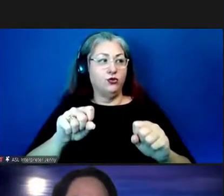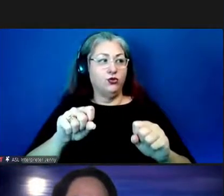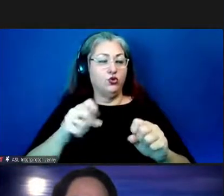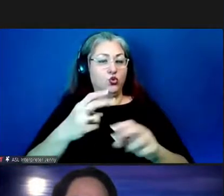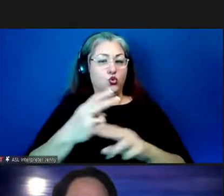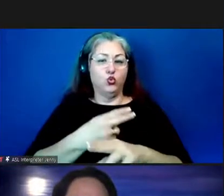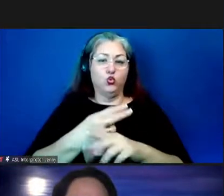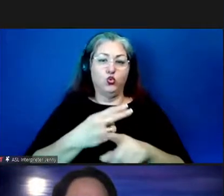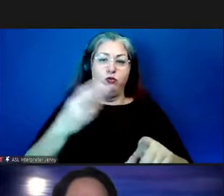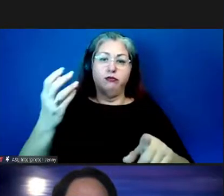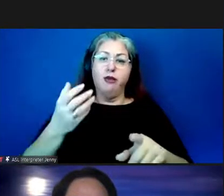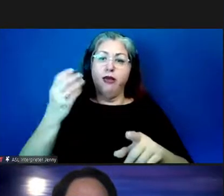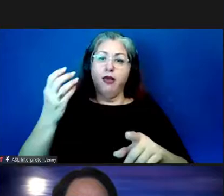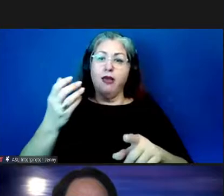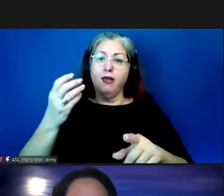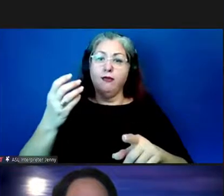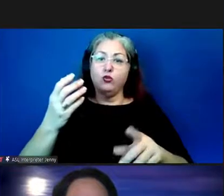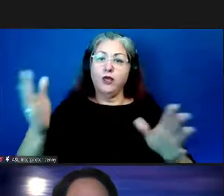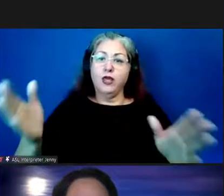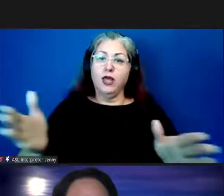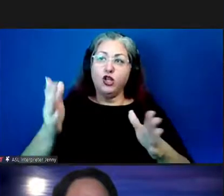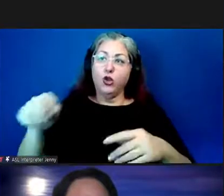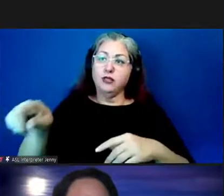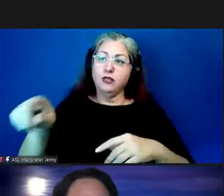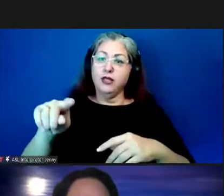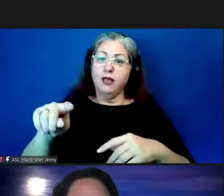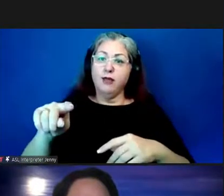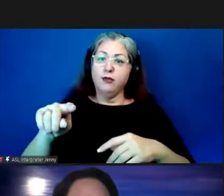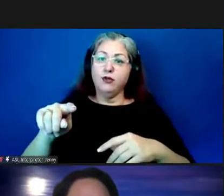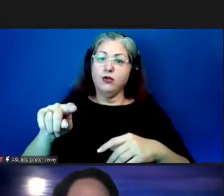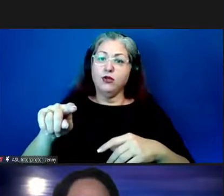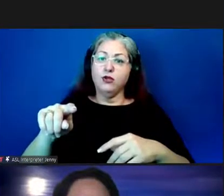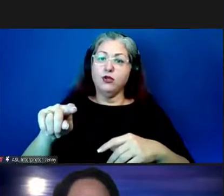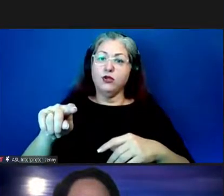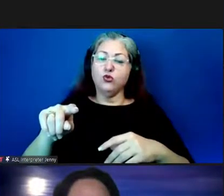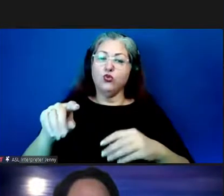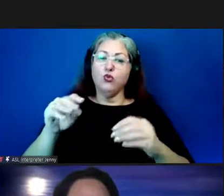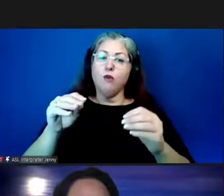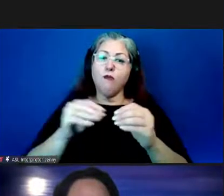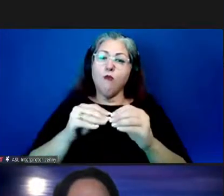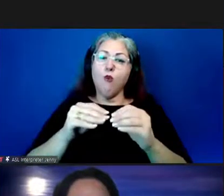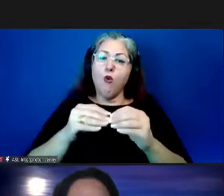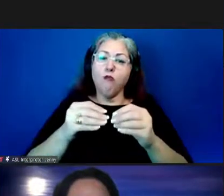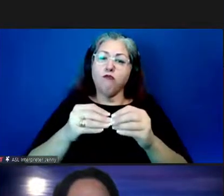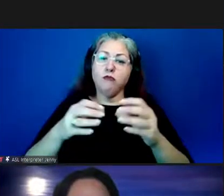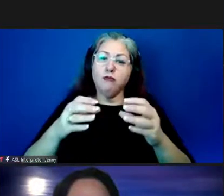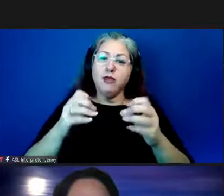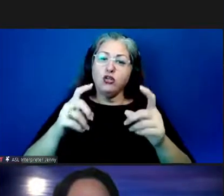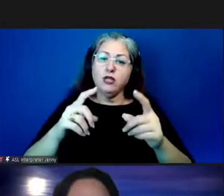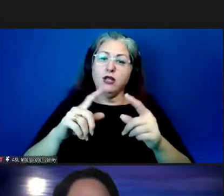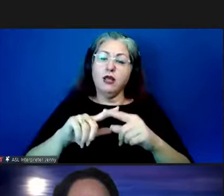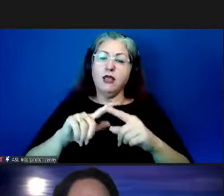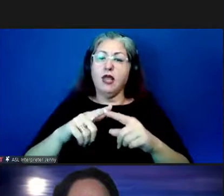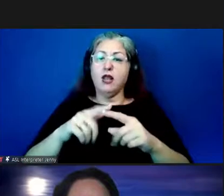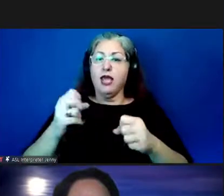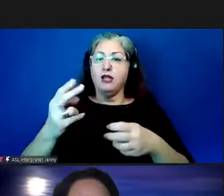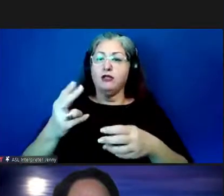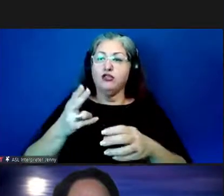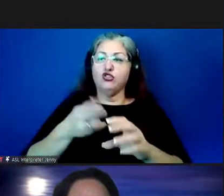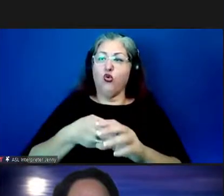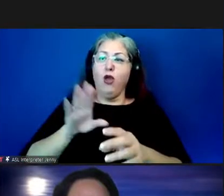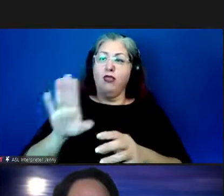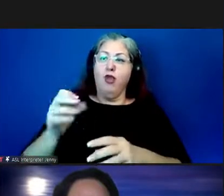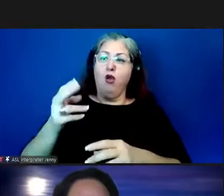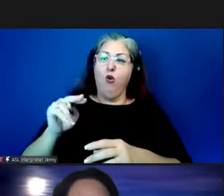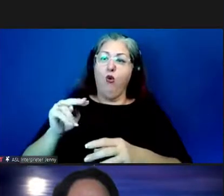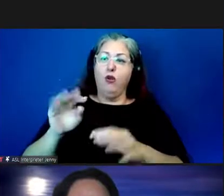that to um encourage them to follow their education and maybe eventually to join their their own language